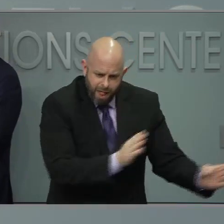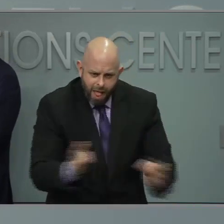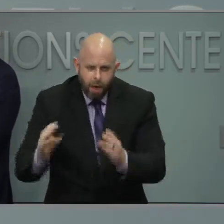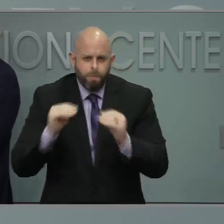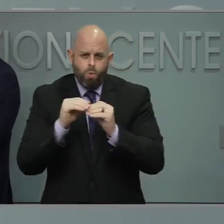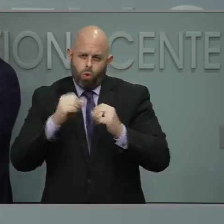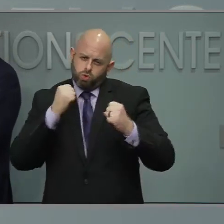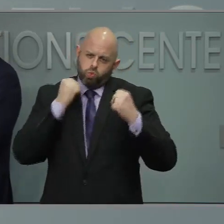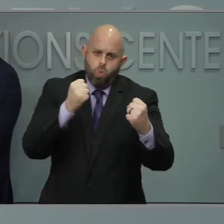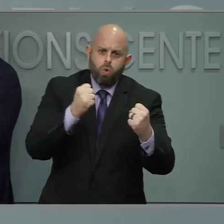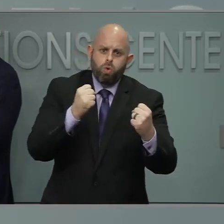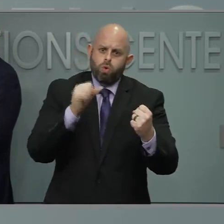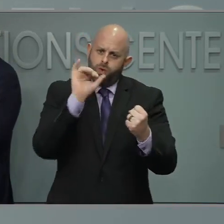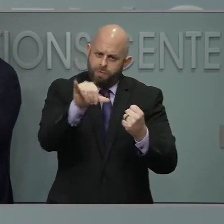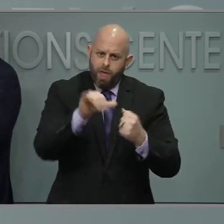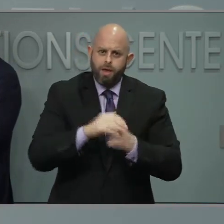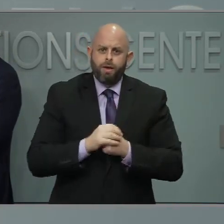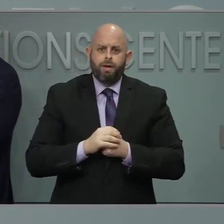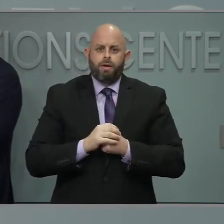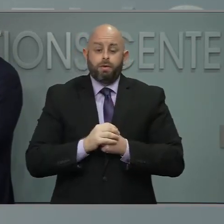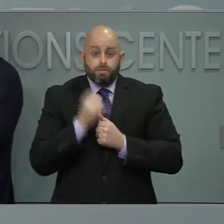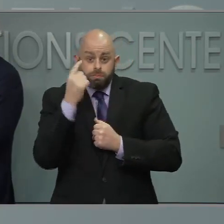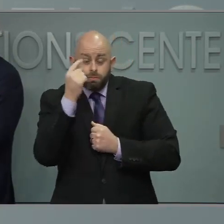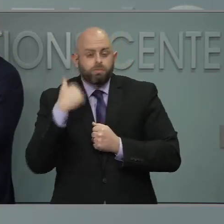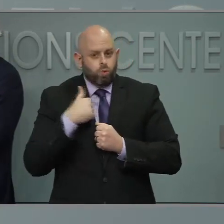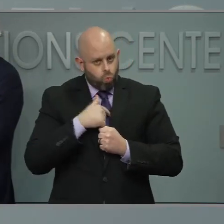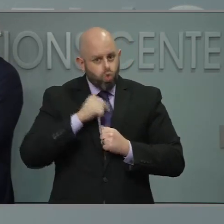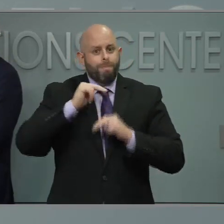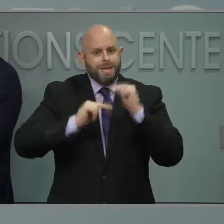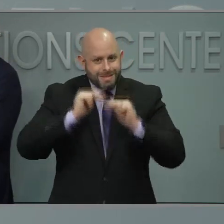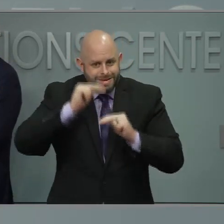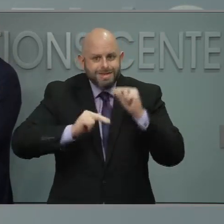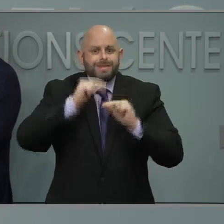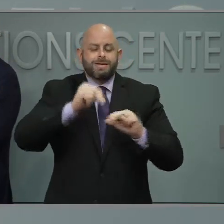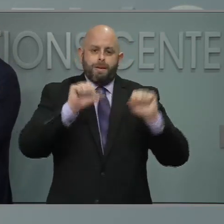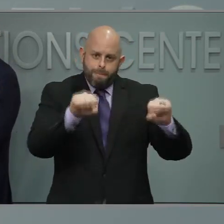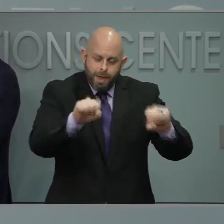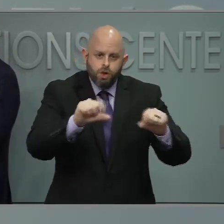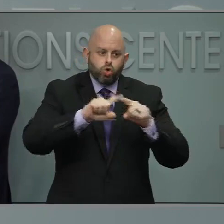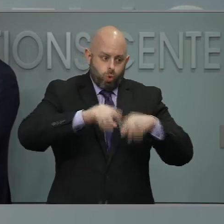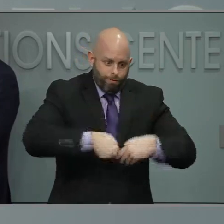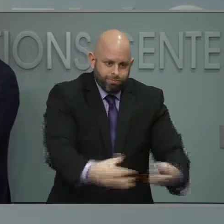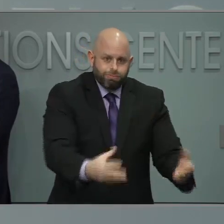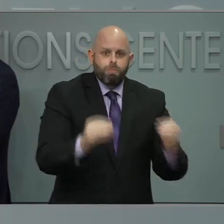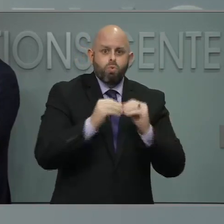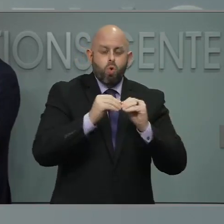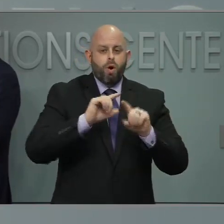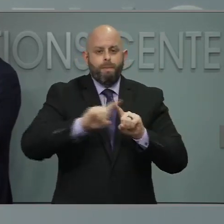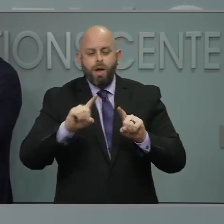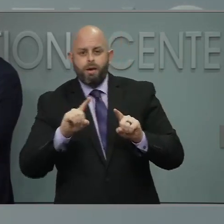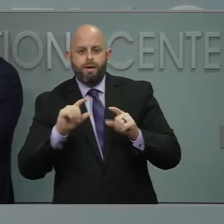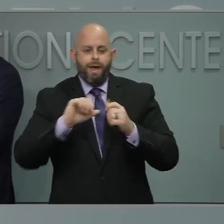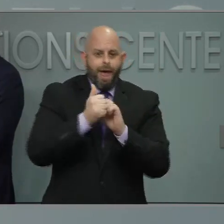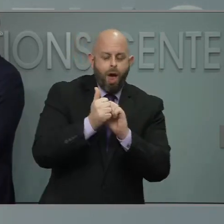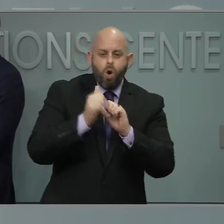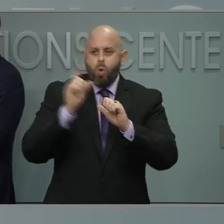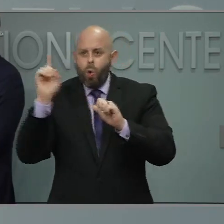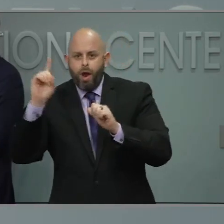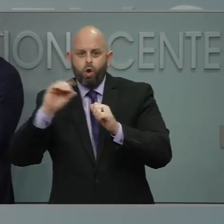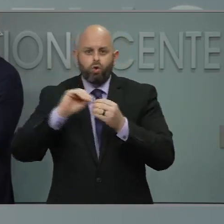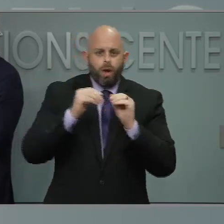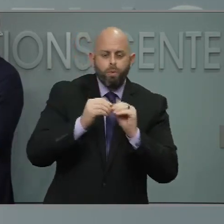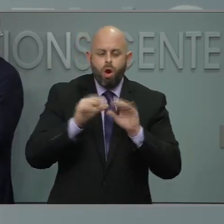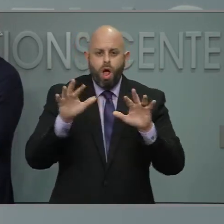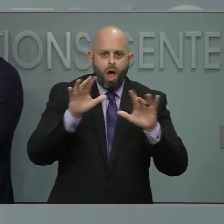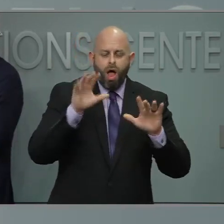terms. Again, we're getting that capacity waiting in the wings, but we really it's hard for us to know how and where to execute on it until we really know